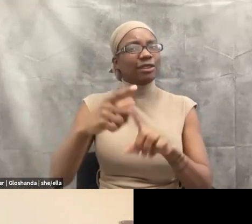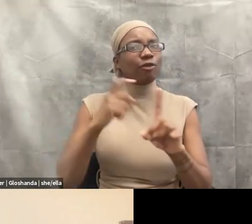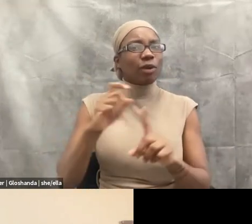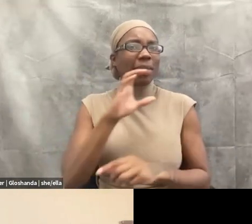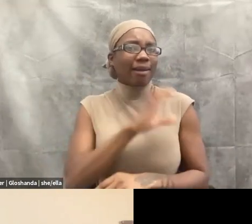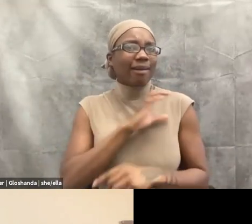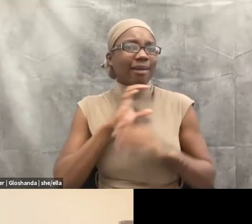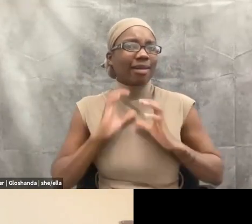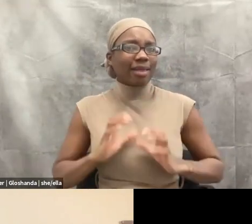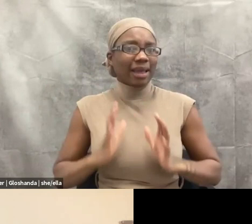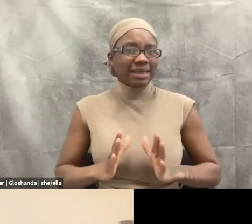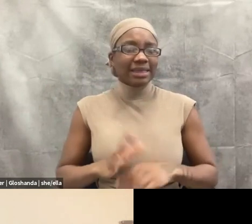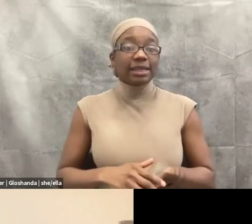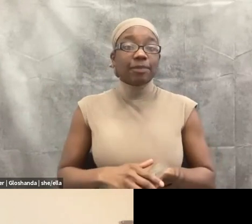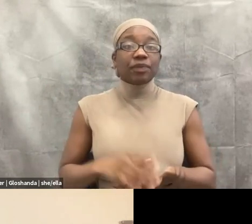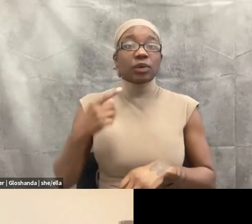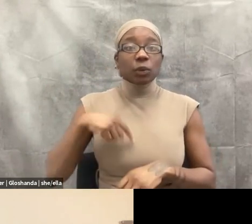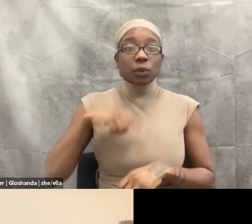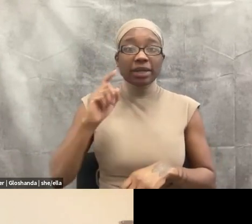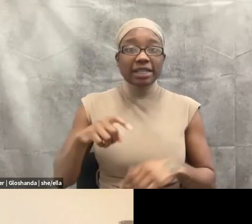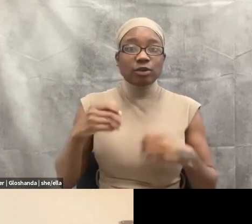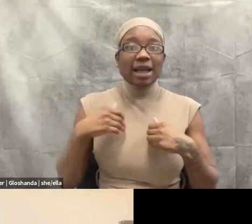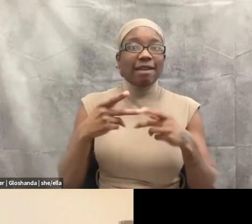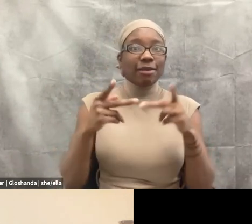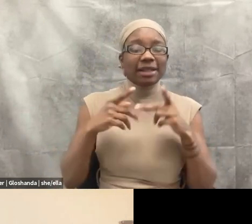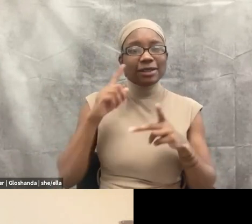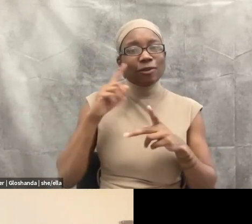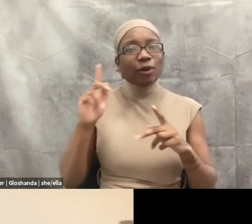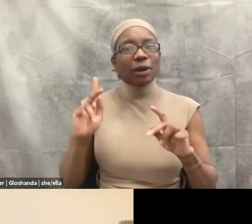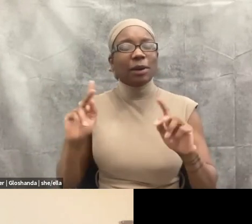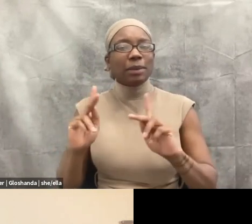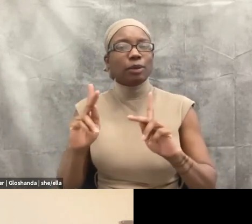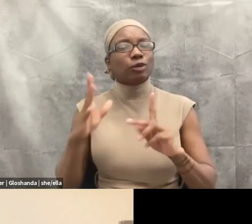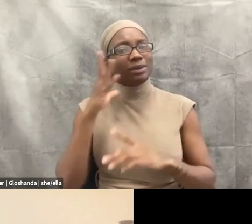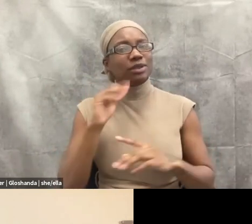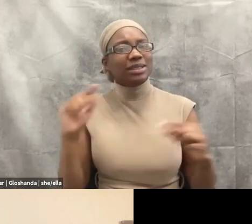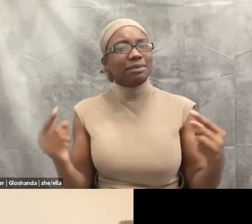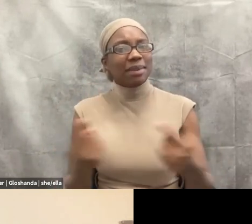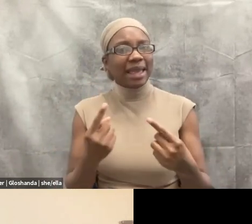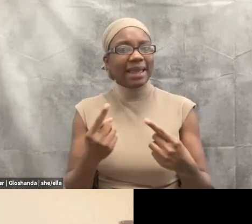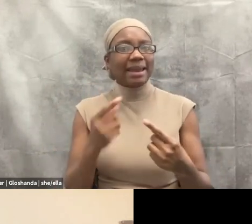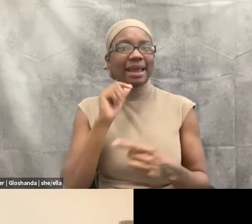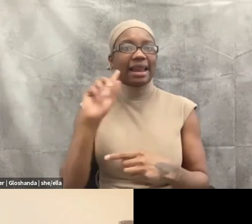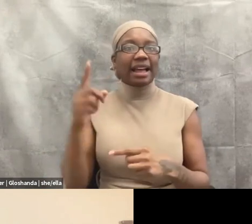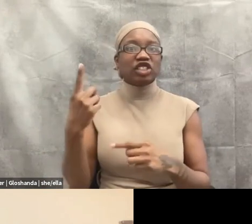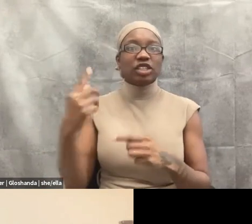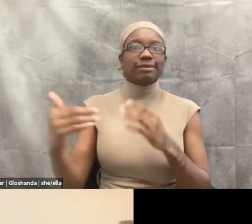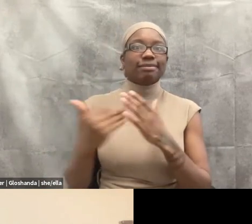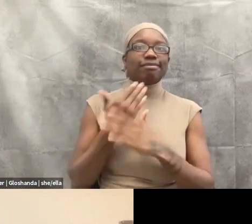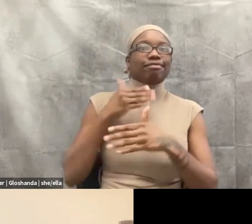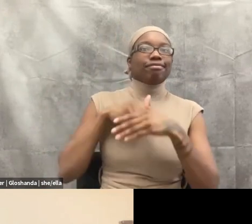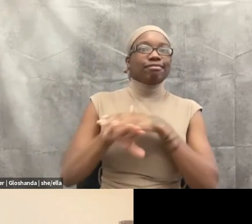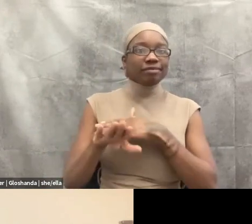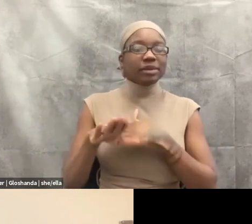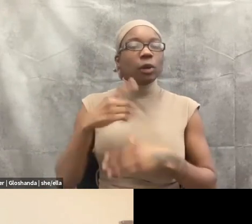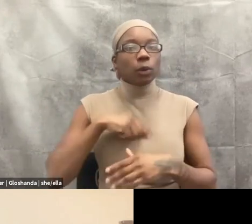support. And then having plans to support people when we feel like we've reached the end of our skill set. So we're not just referring directly into,